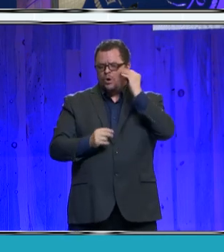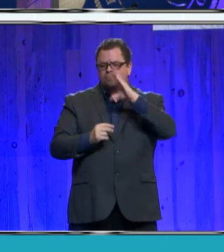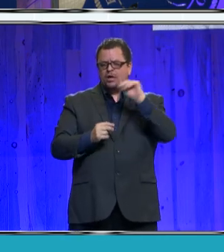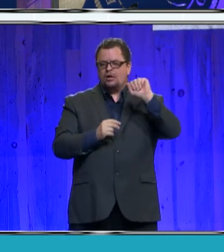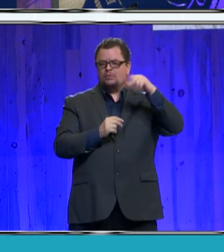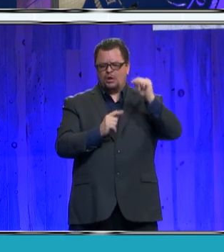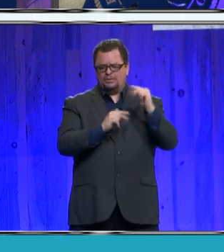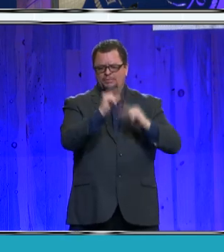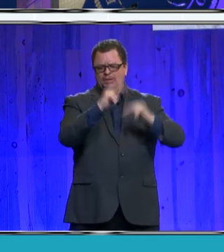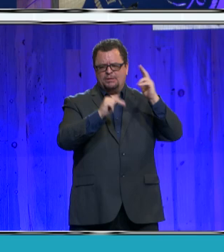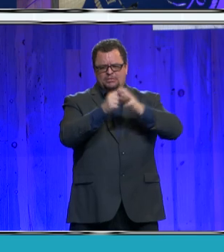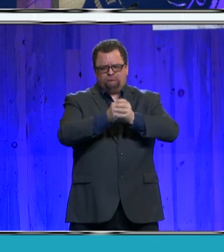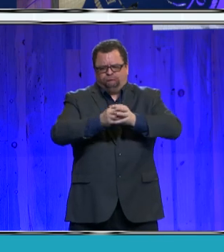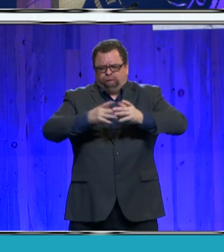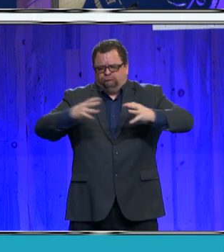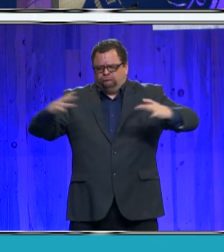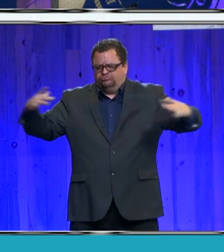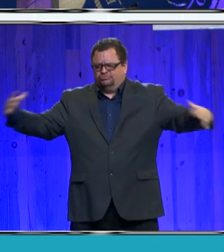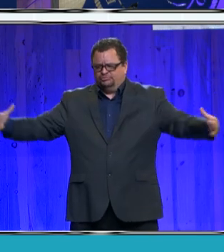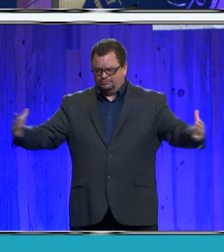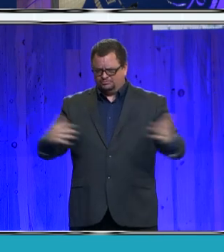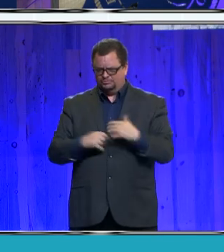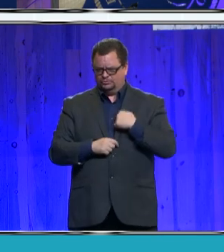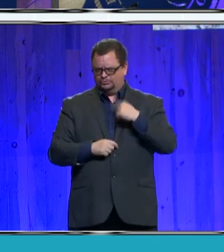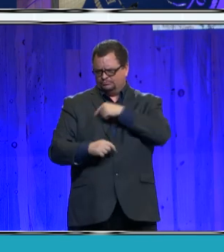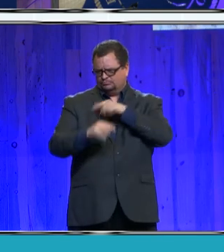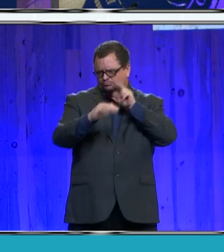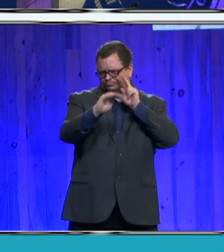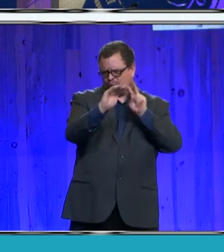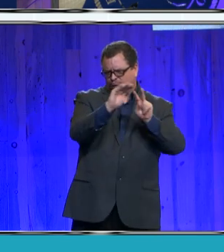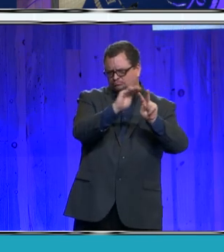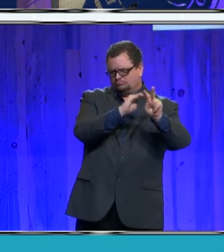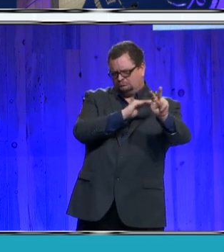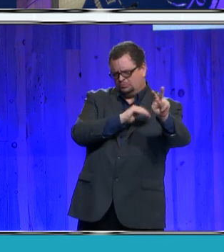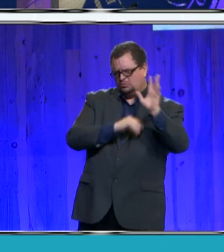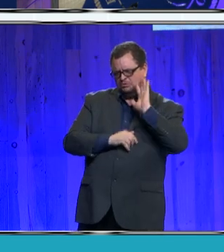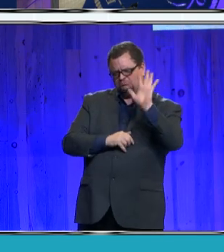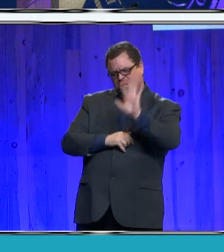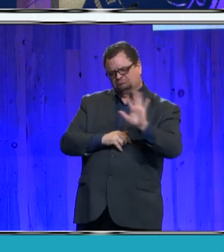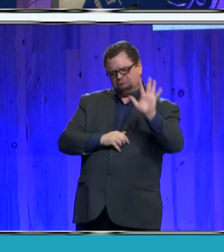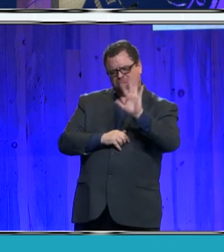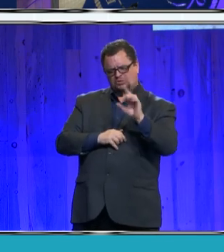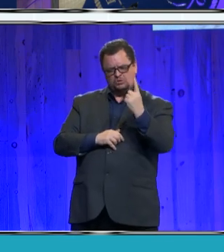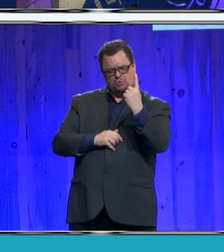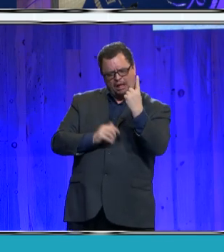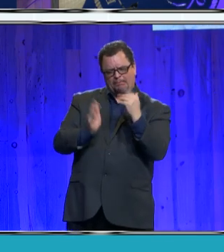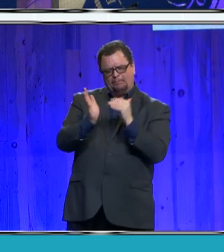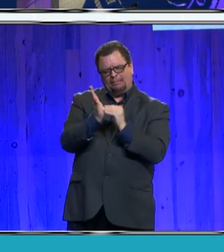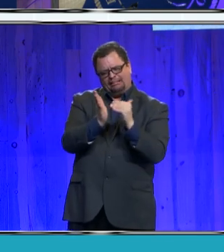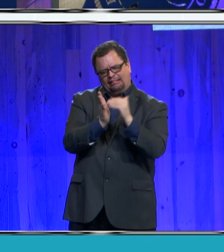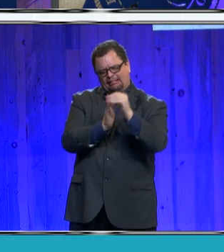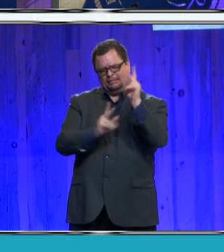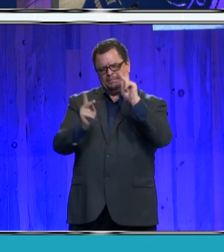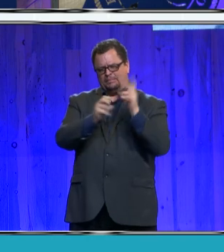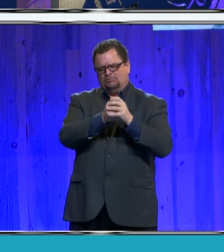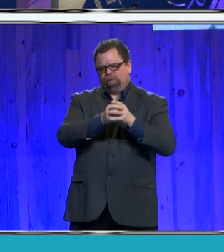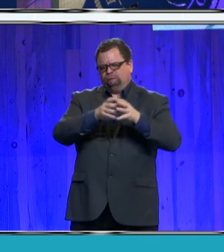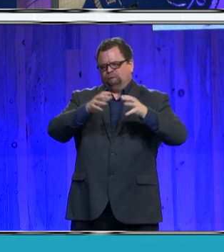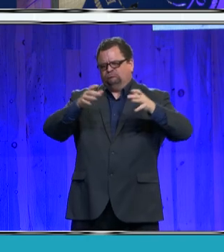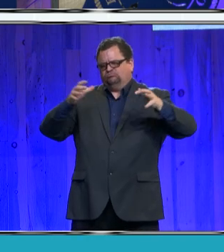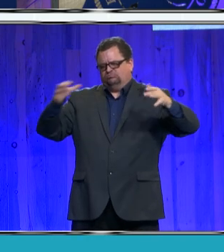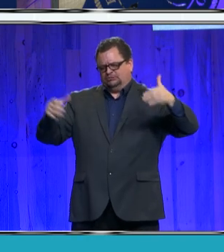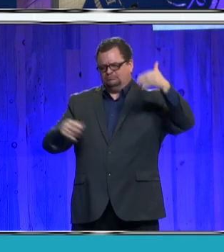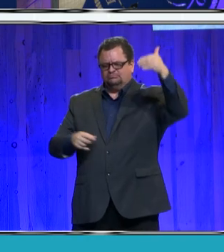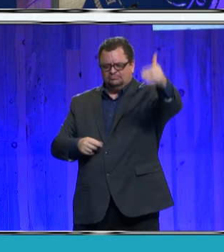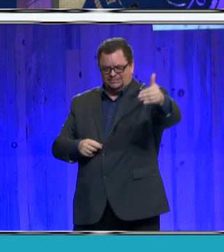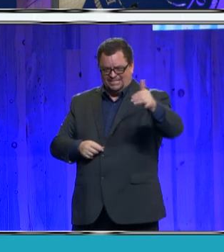We're projected to reach over a million people by 2050, and development will be the key regional issue we'll face in the future.